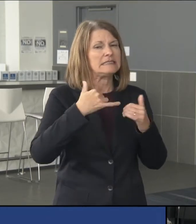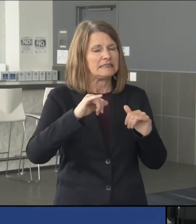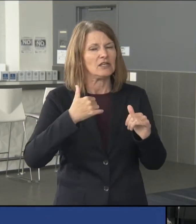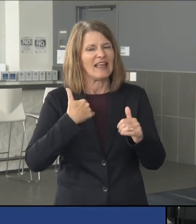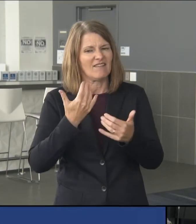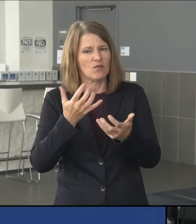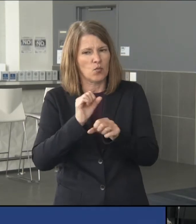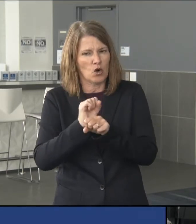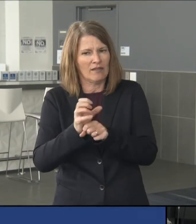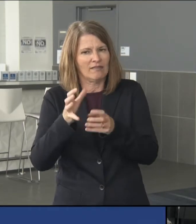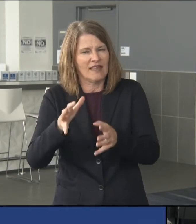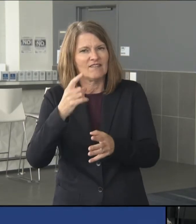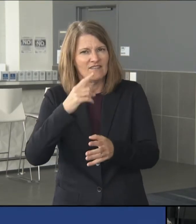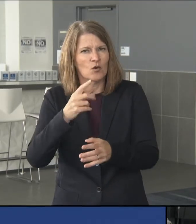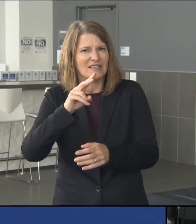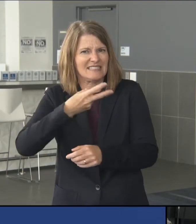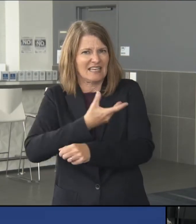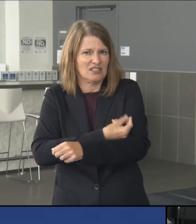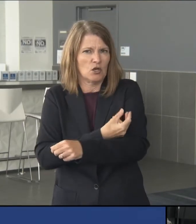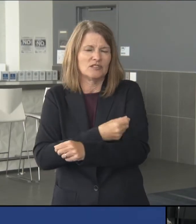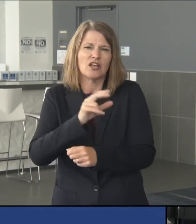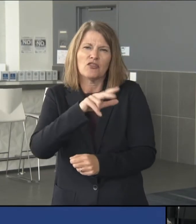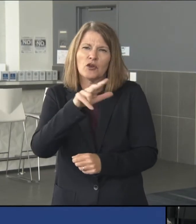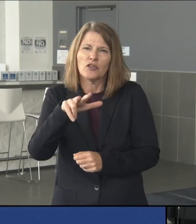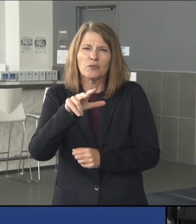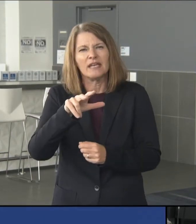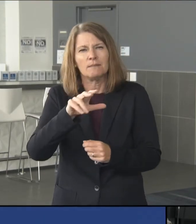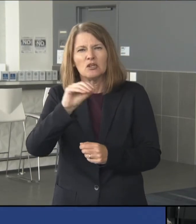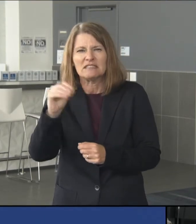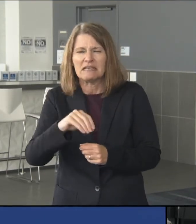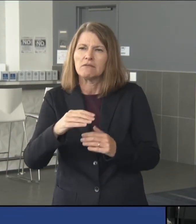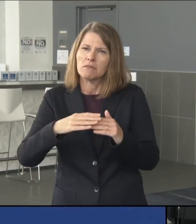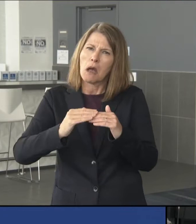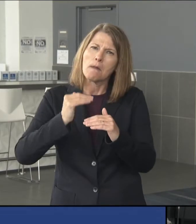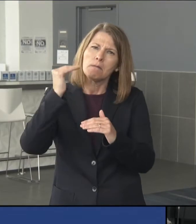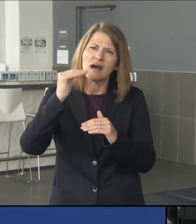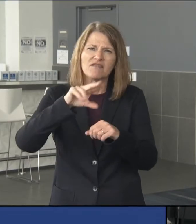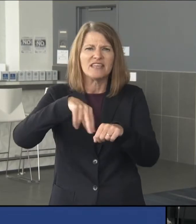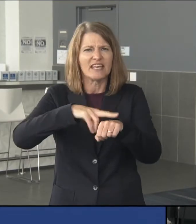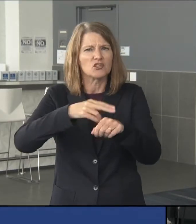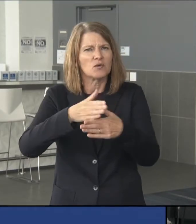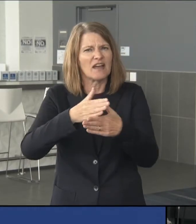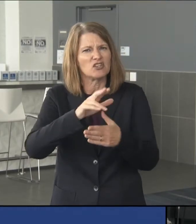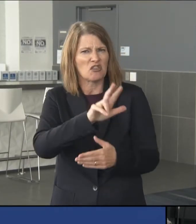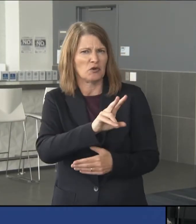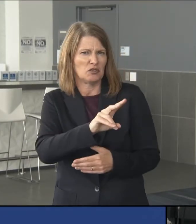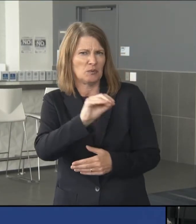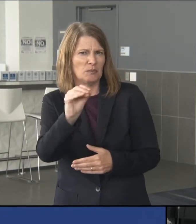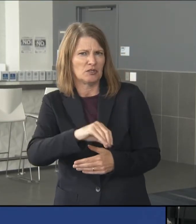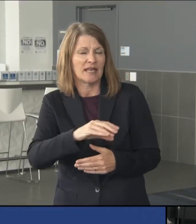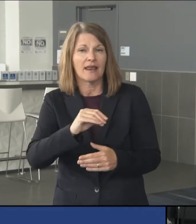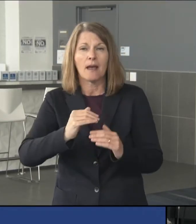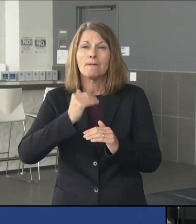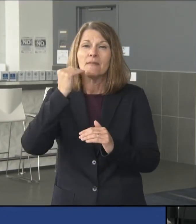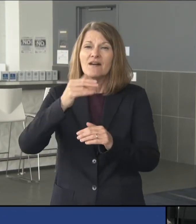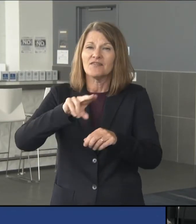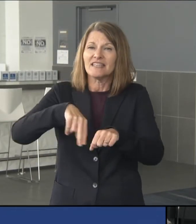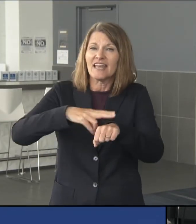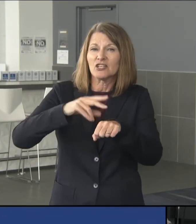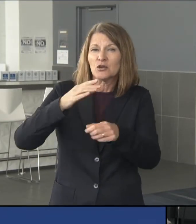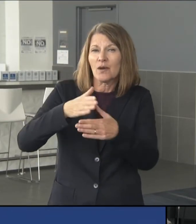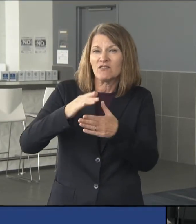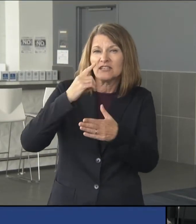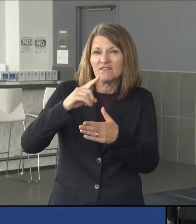doses. We're at 33.7 percent, but that's above the national average, which is 32 percent, and we're above the national average in terms of doses